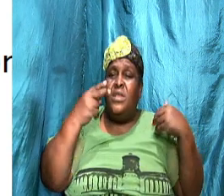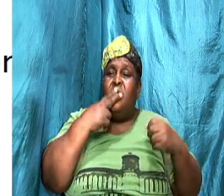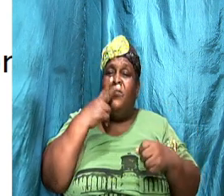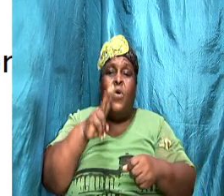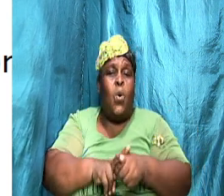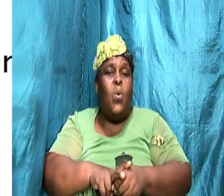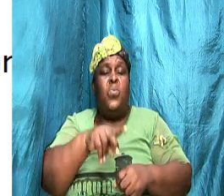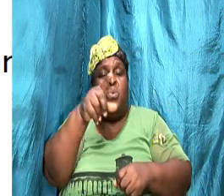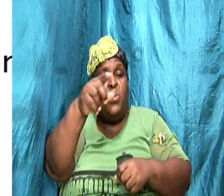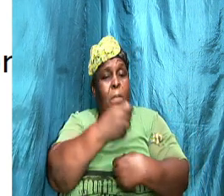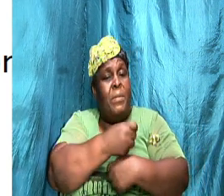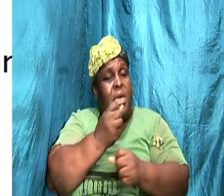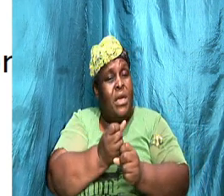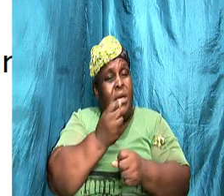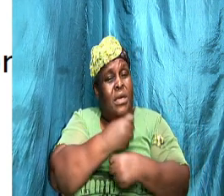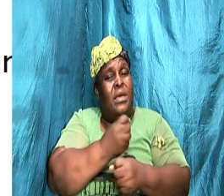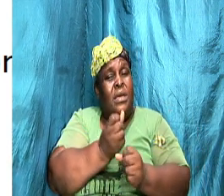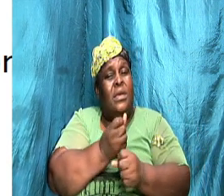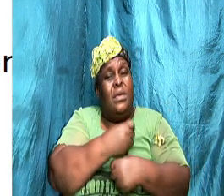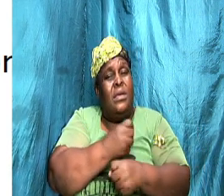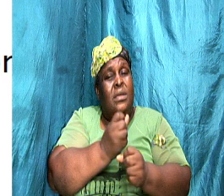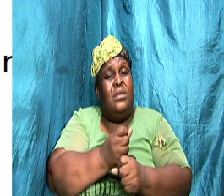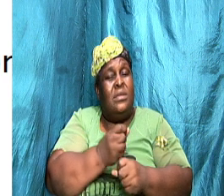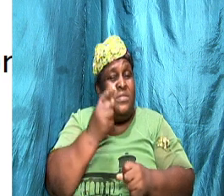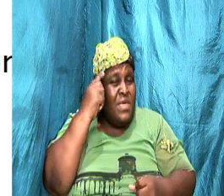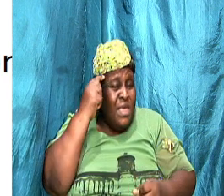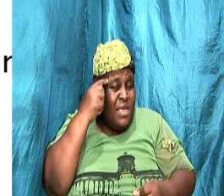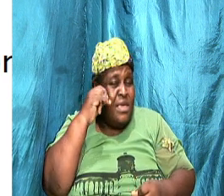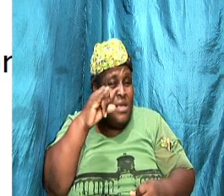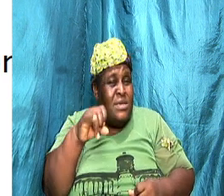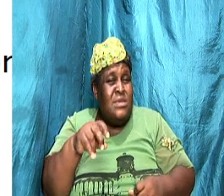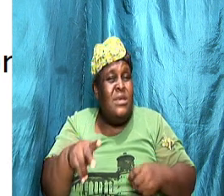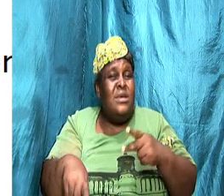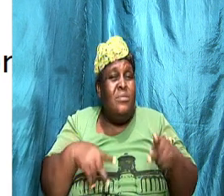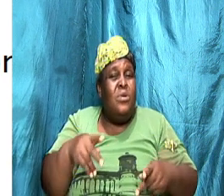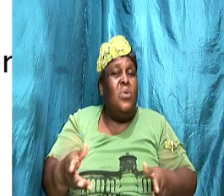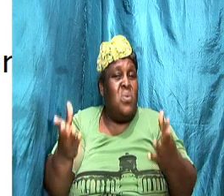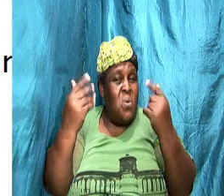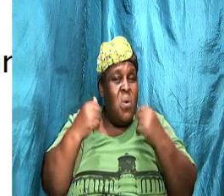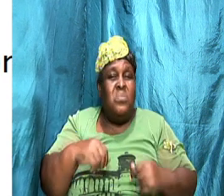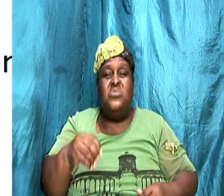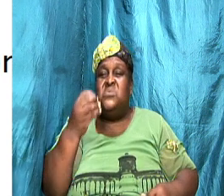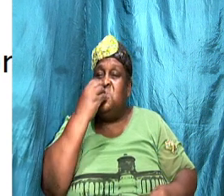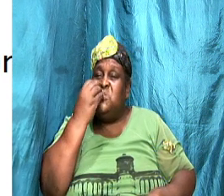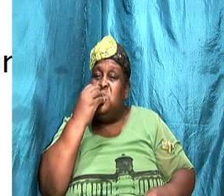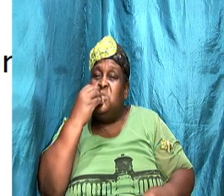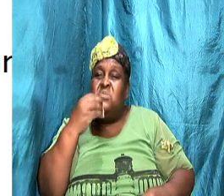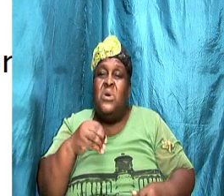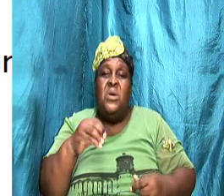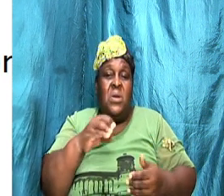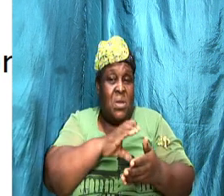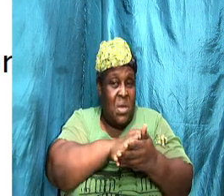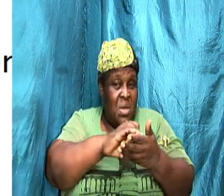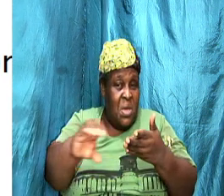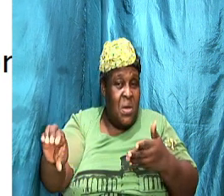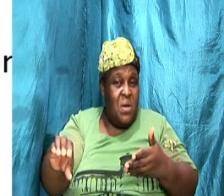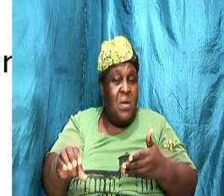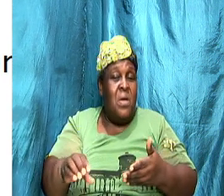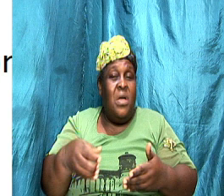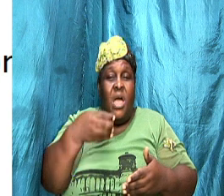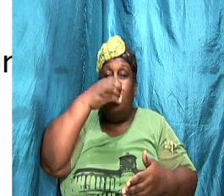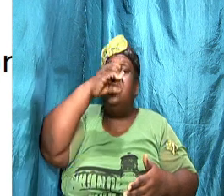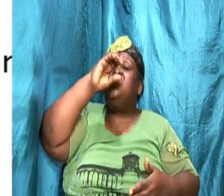God look here you think it is the folks that come to eat some of your cake and drink some of your wine it is